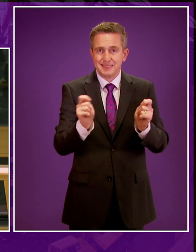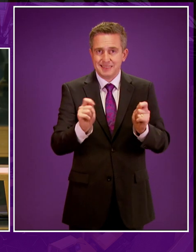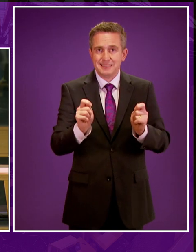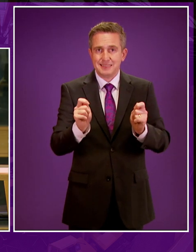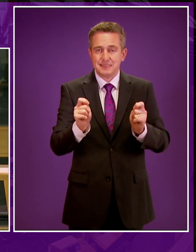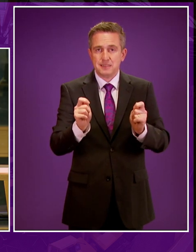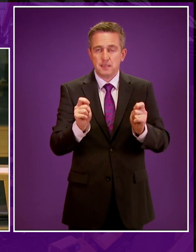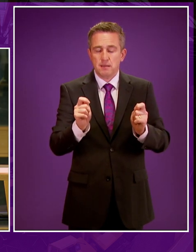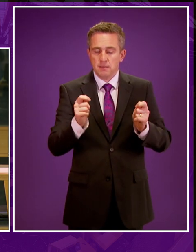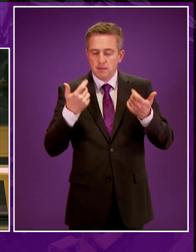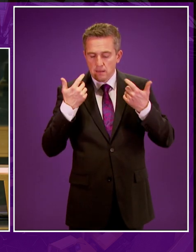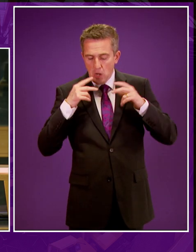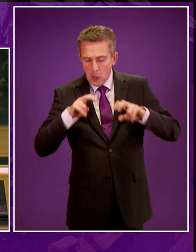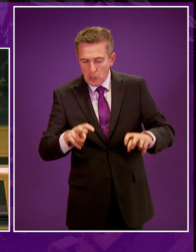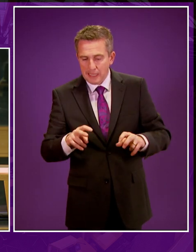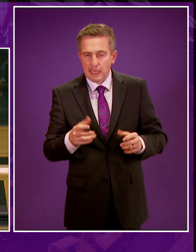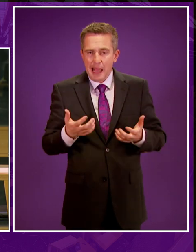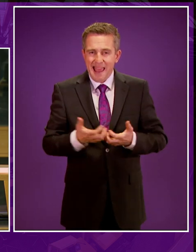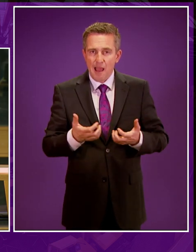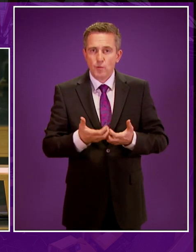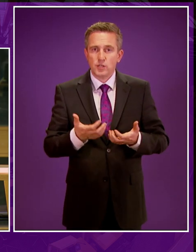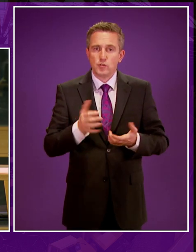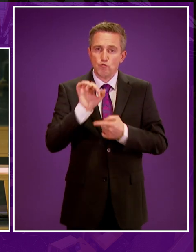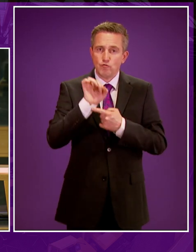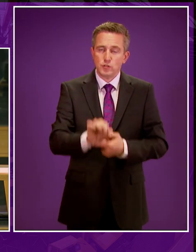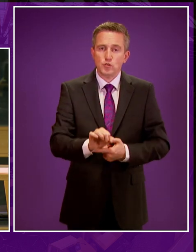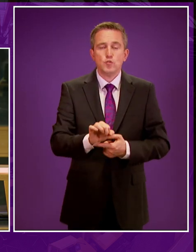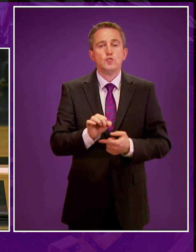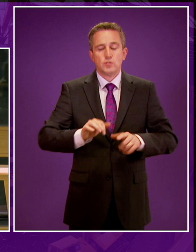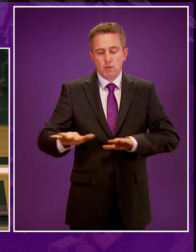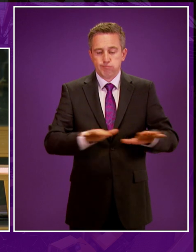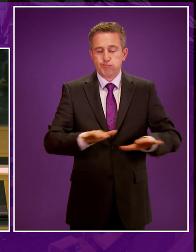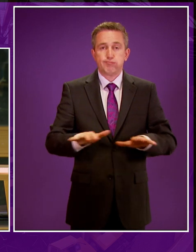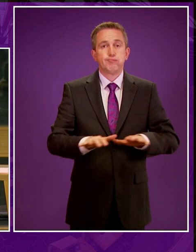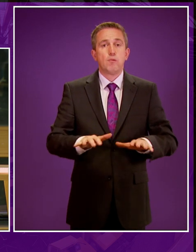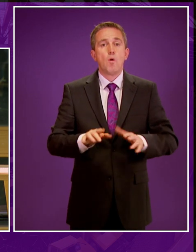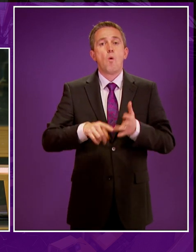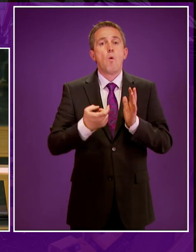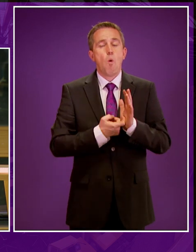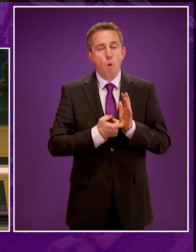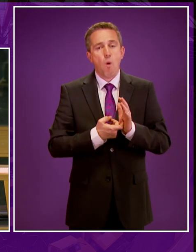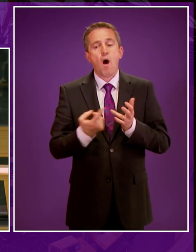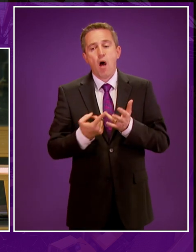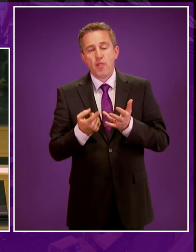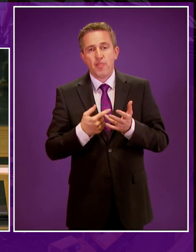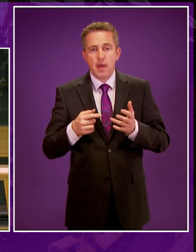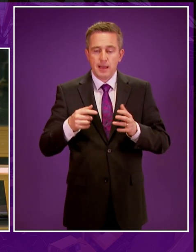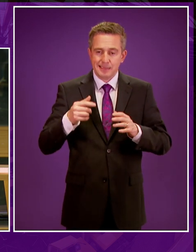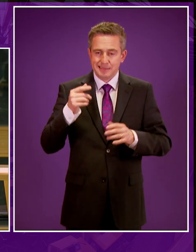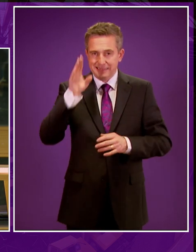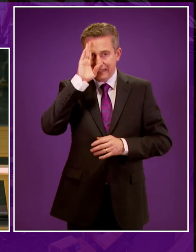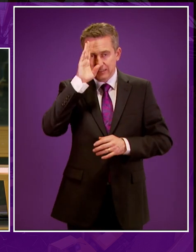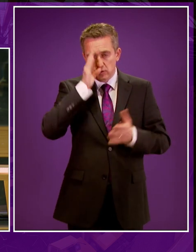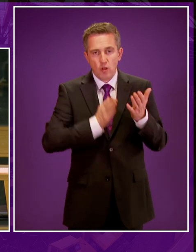purpose was to study if it were possible to reduce the hazards of induced seismicity or man-made earthquakes created through hydraulic